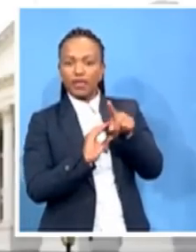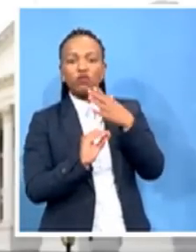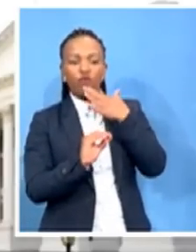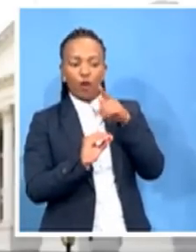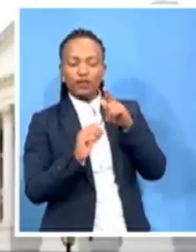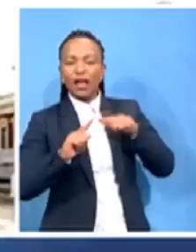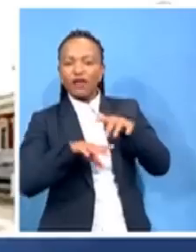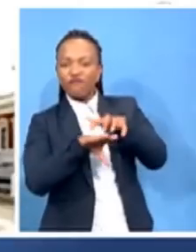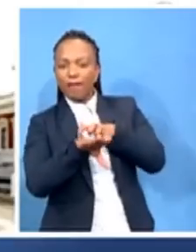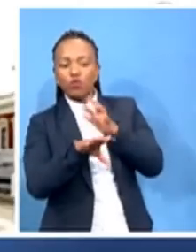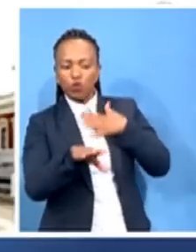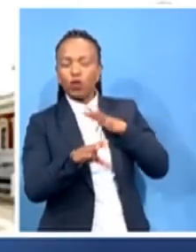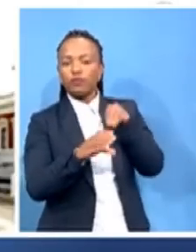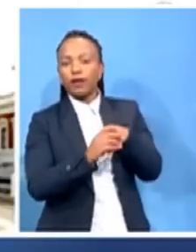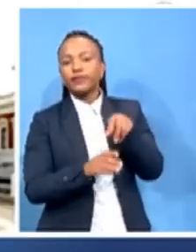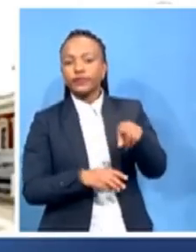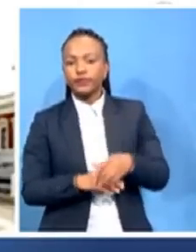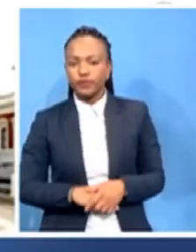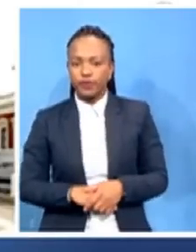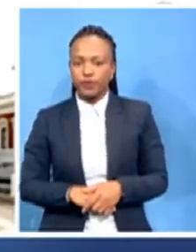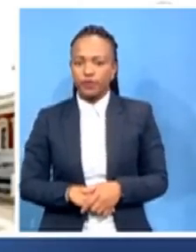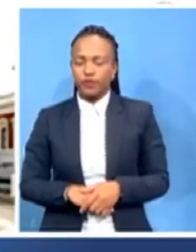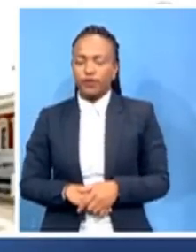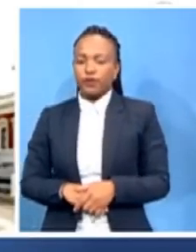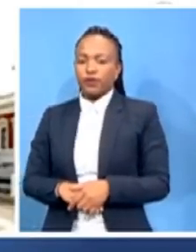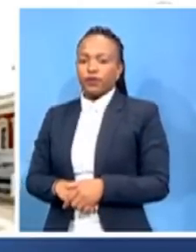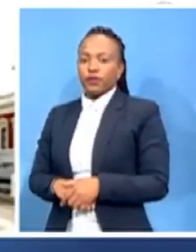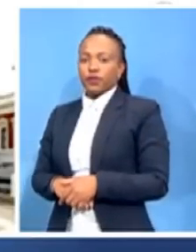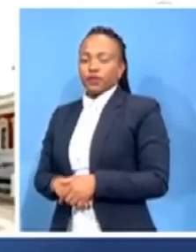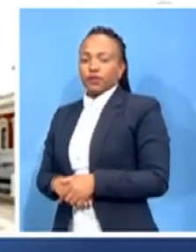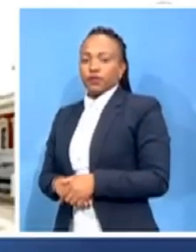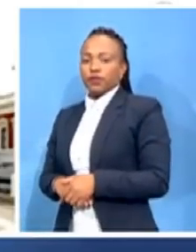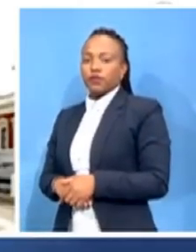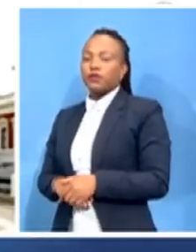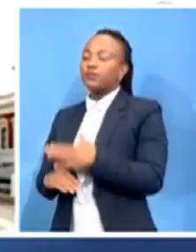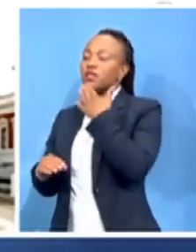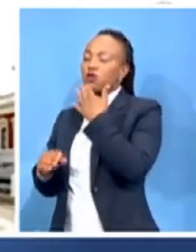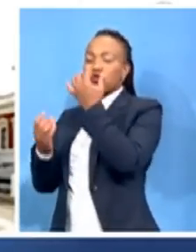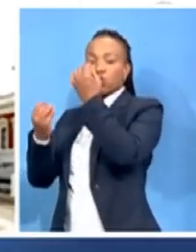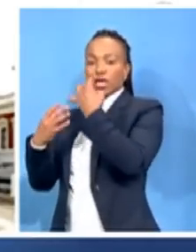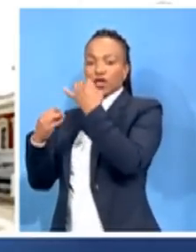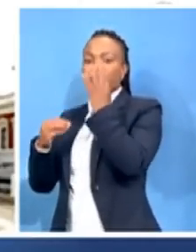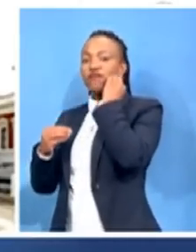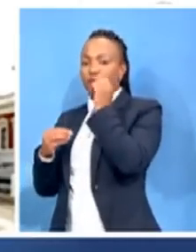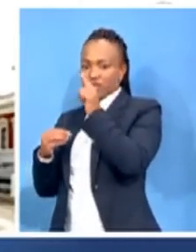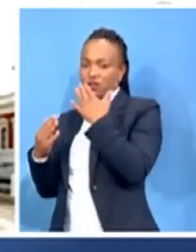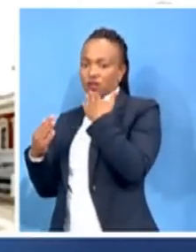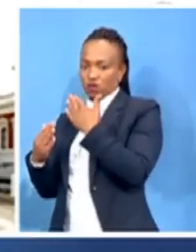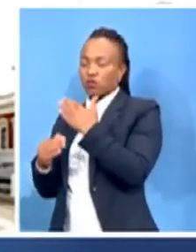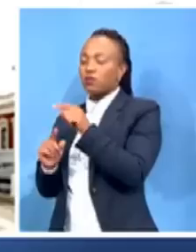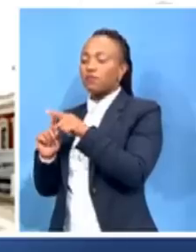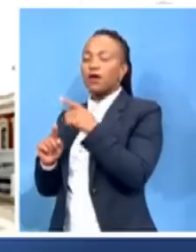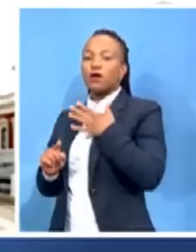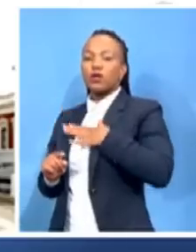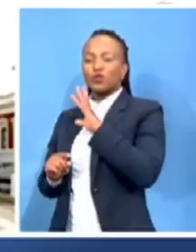Mr. Papadzo, thank you so much for giving us those details, but I'm going to ask you this. It's not related. Another conversation we had